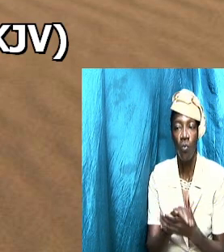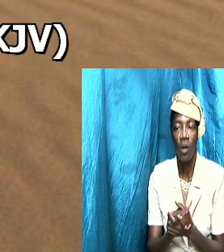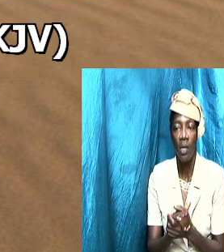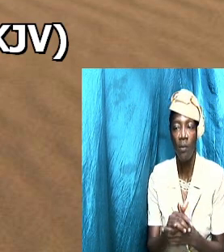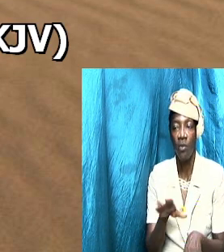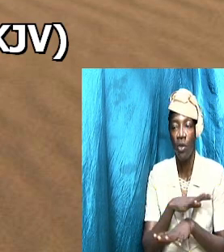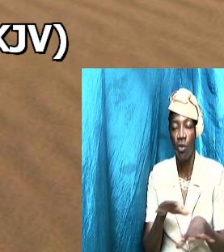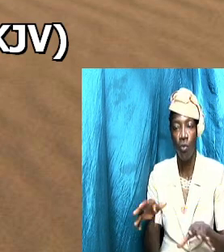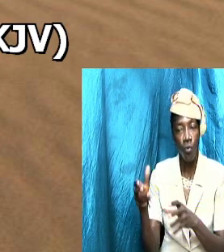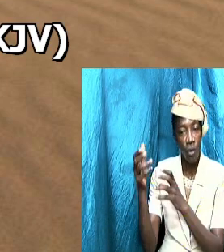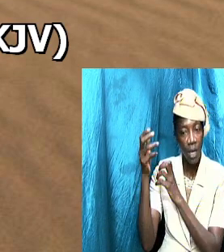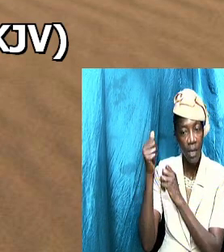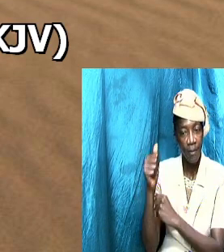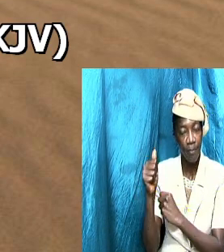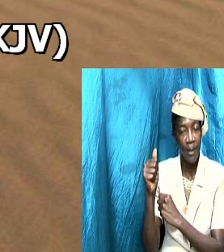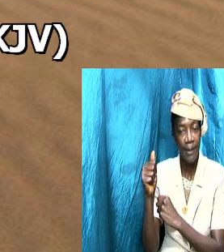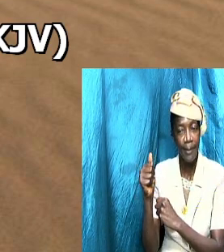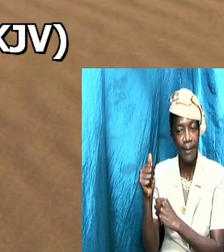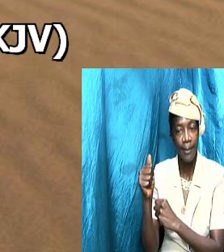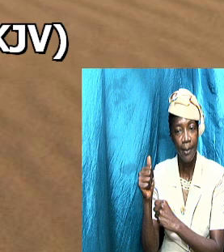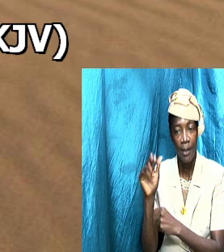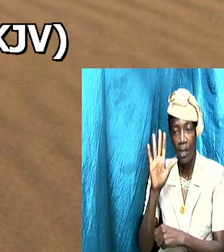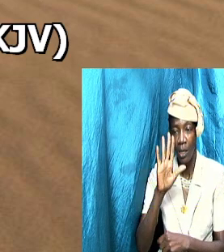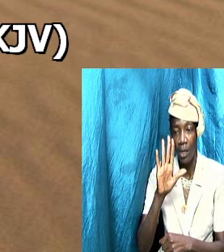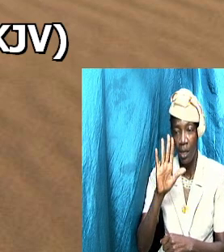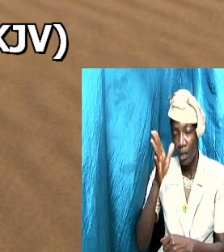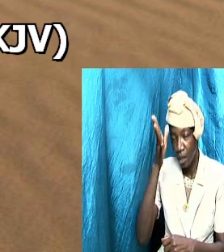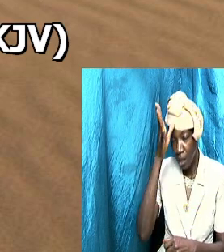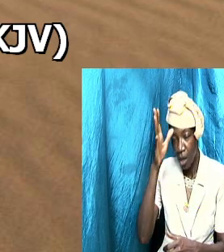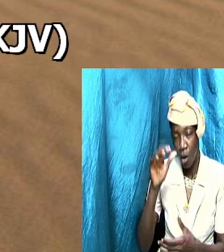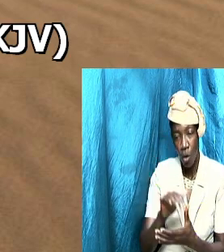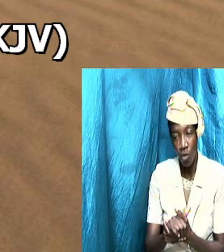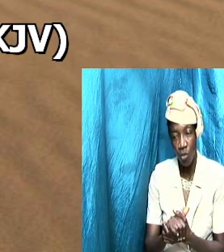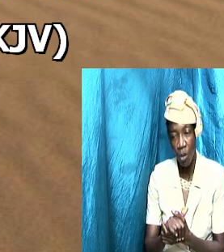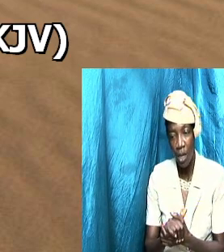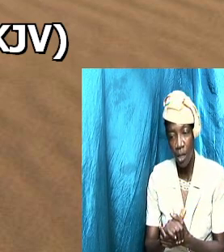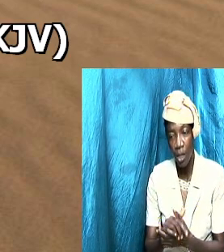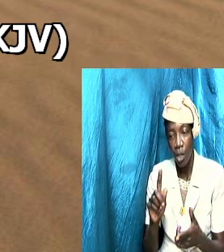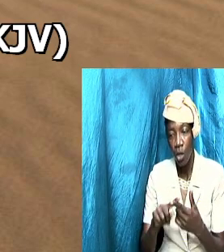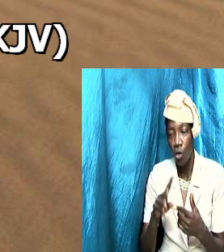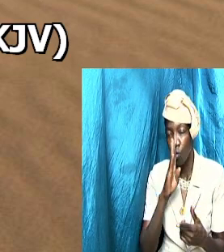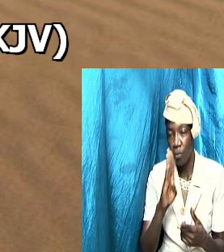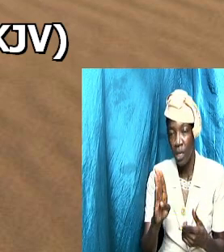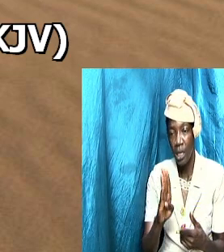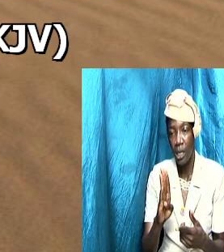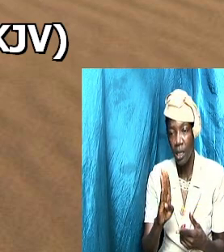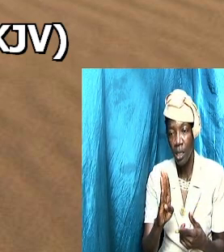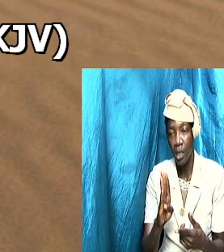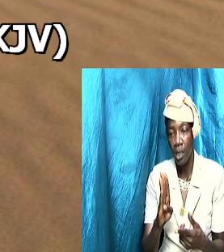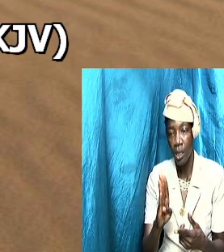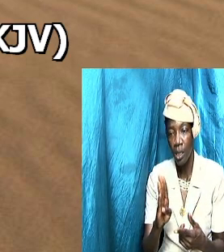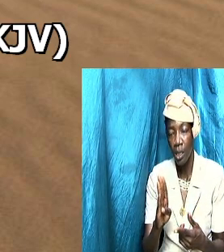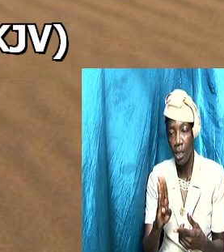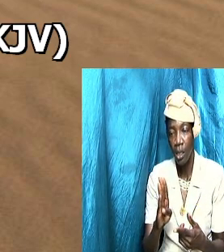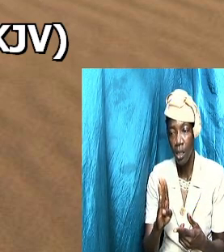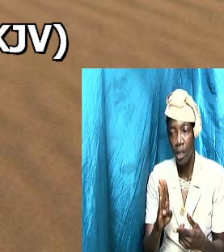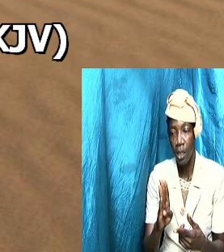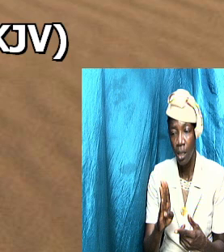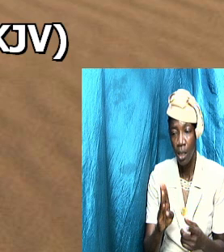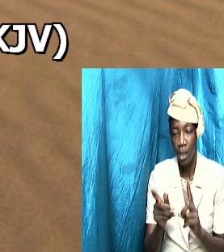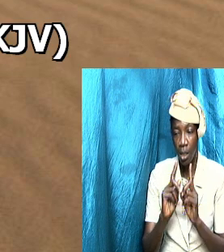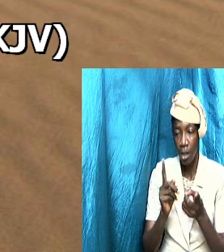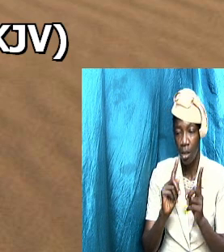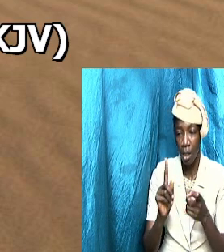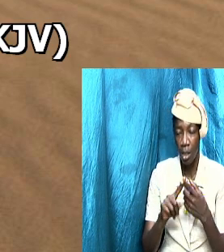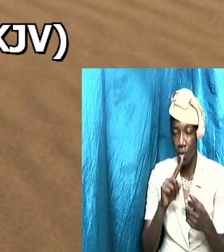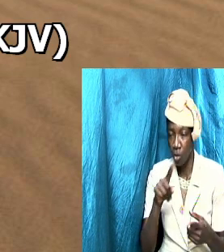don't expect your spouse to be treating you and talking